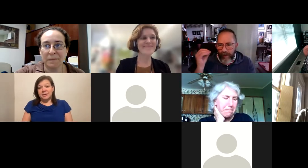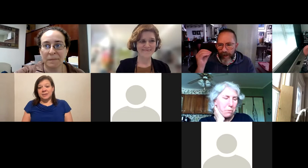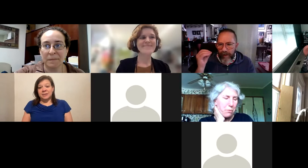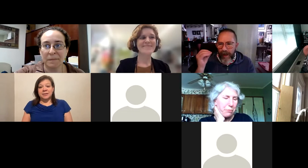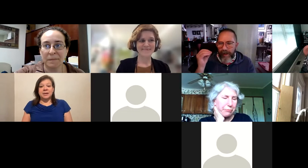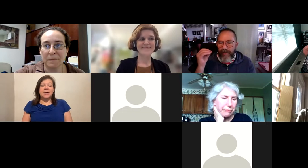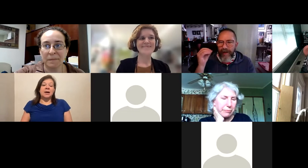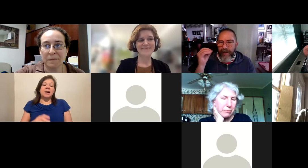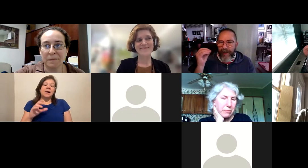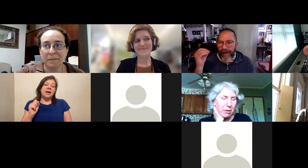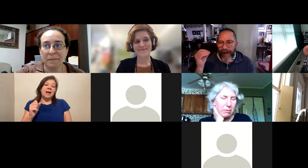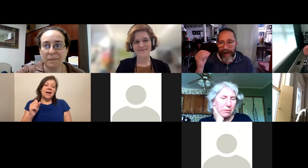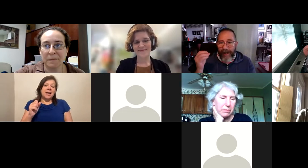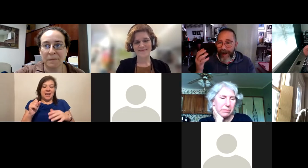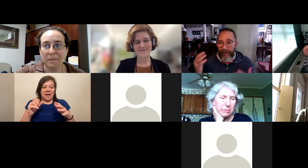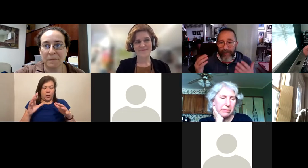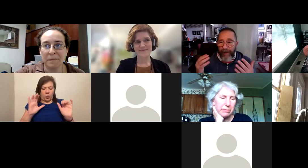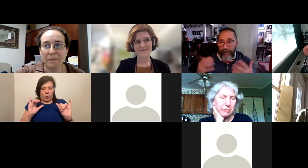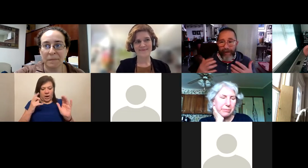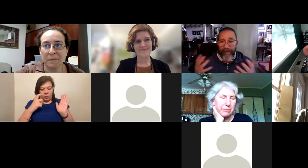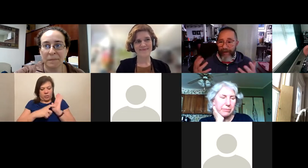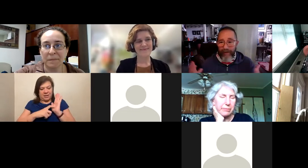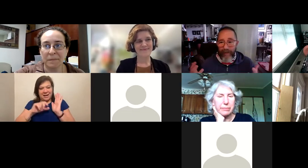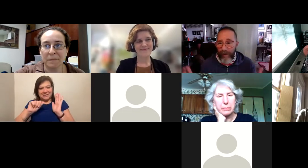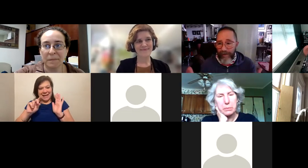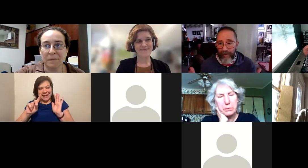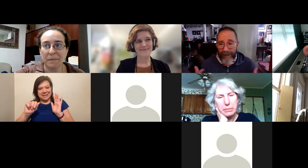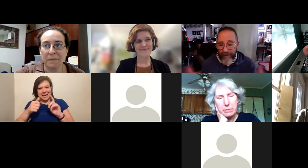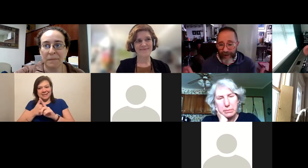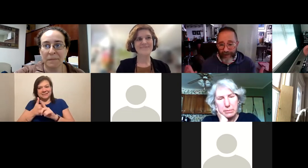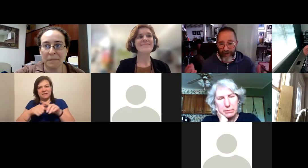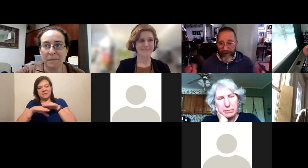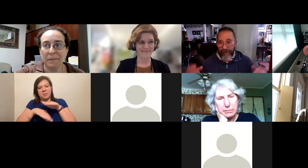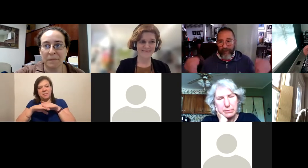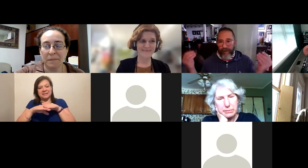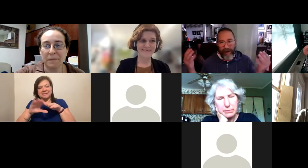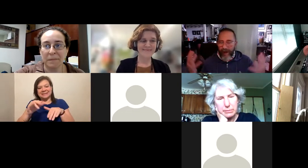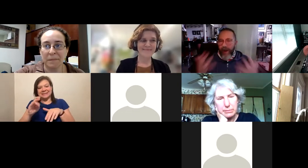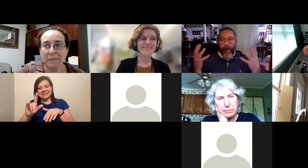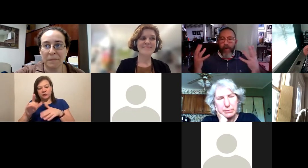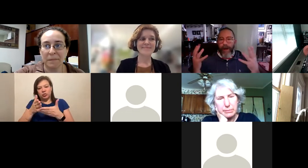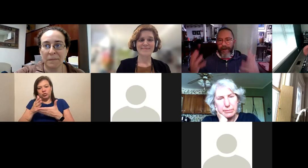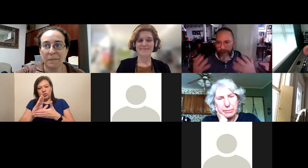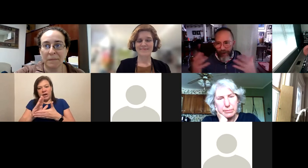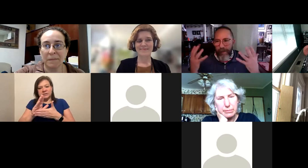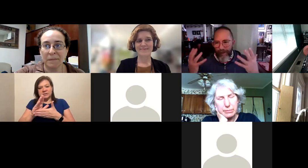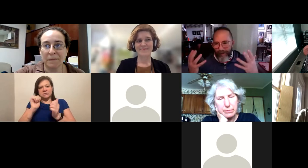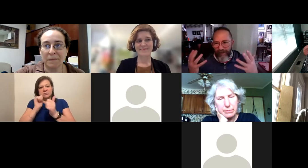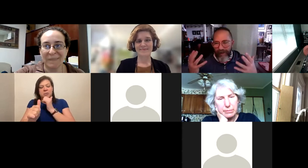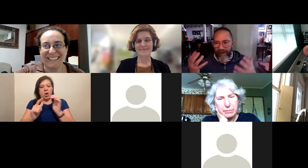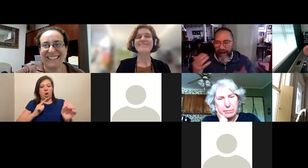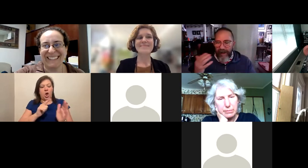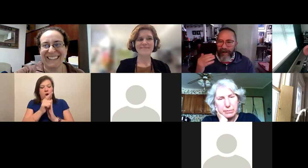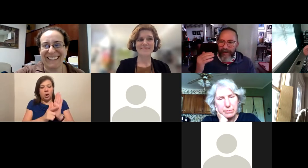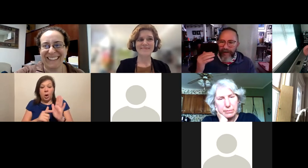when I recognized the ADA as a basic civil rights legislature, it just was like, Oh, right, humans.